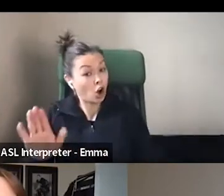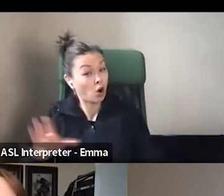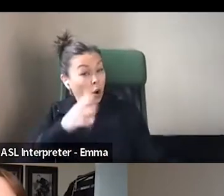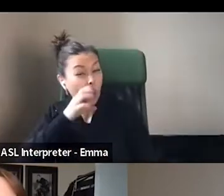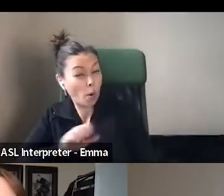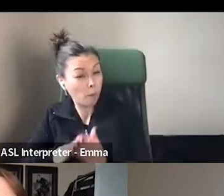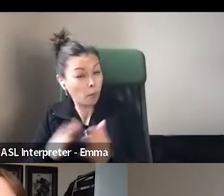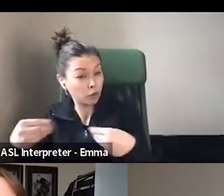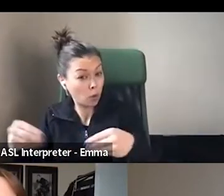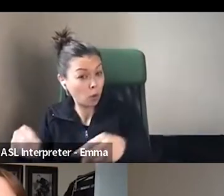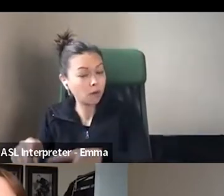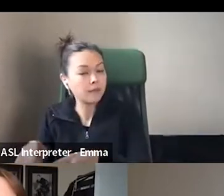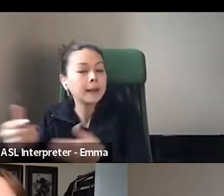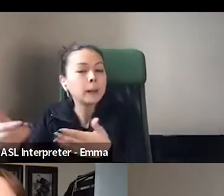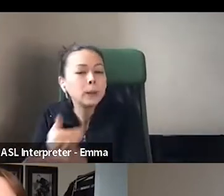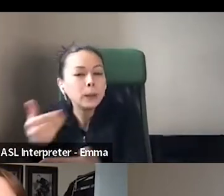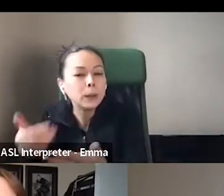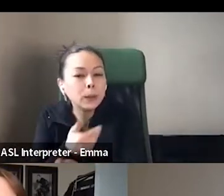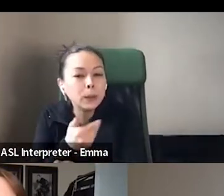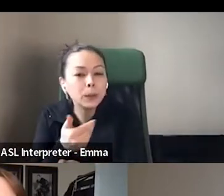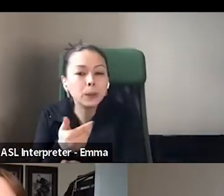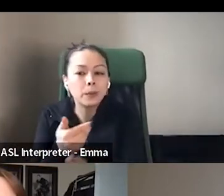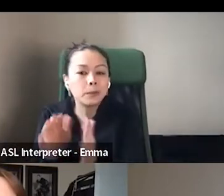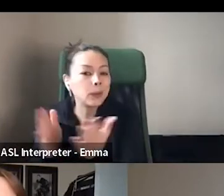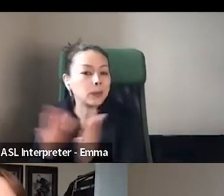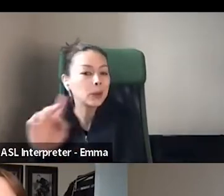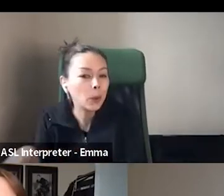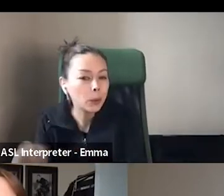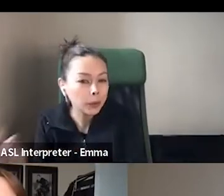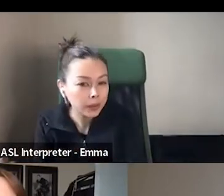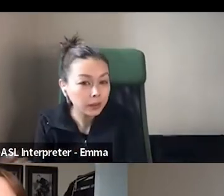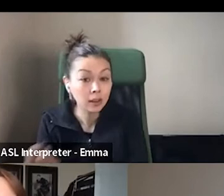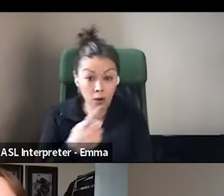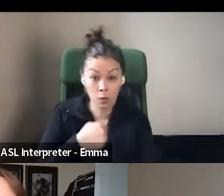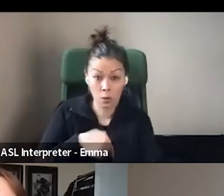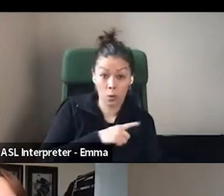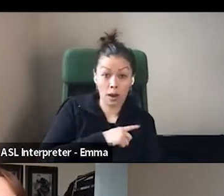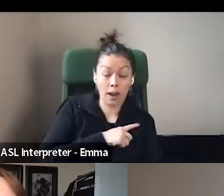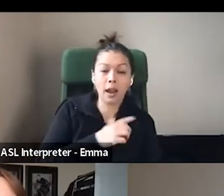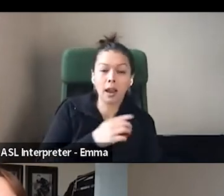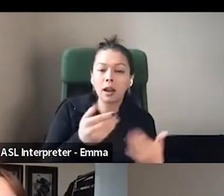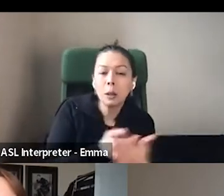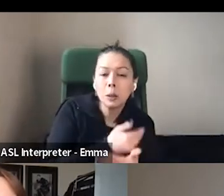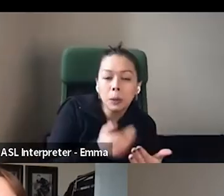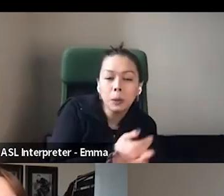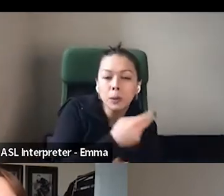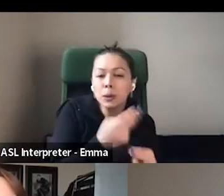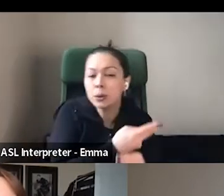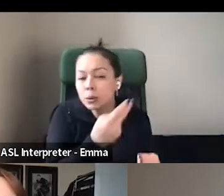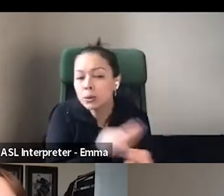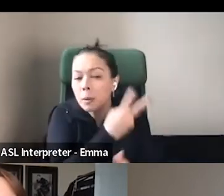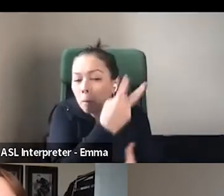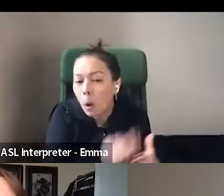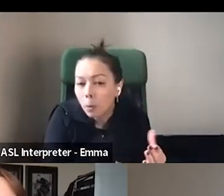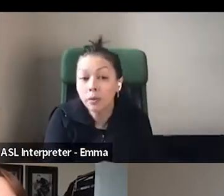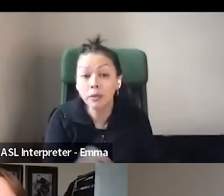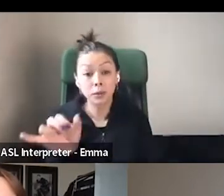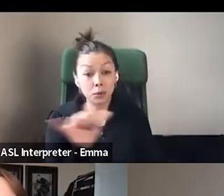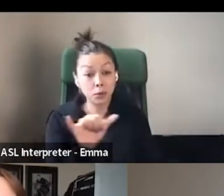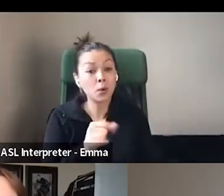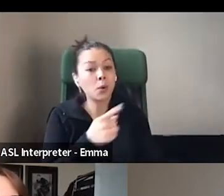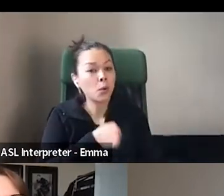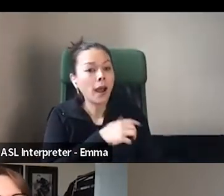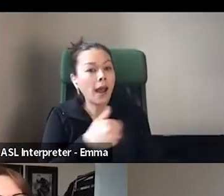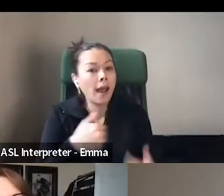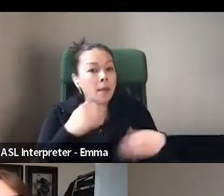And so we do new and used and we haven't had a music store in Revelstoke in many years either. So we sell things like guitar